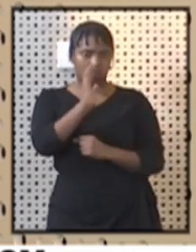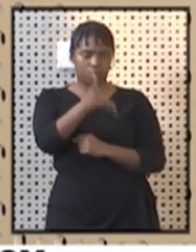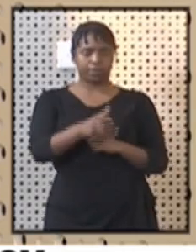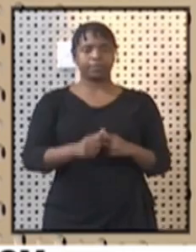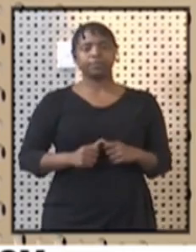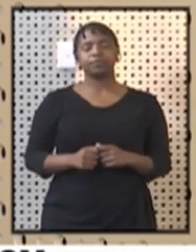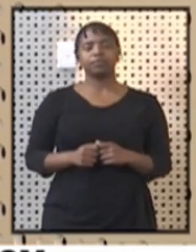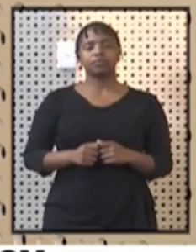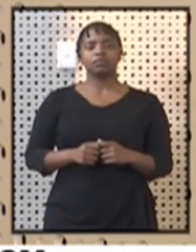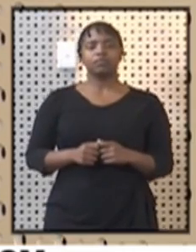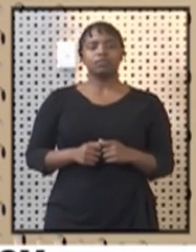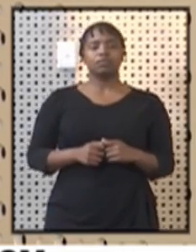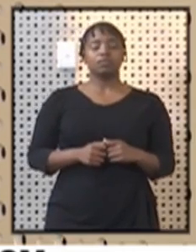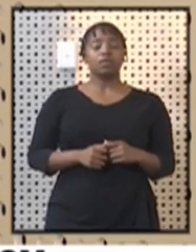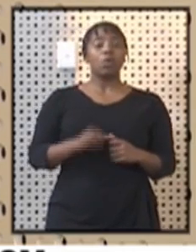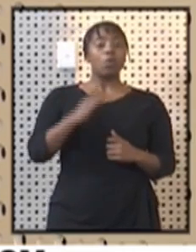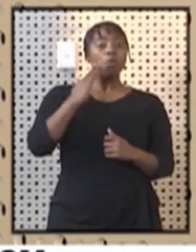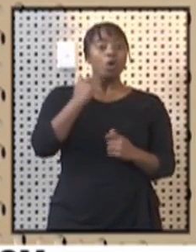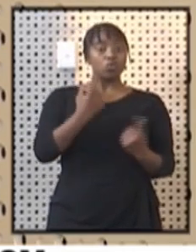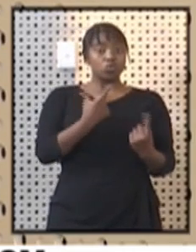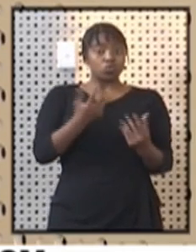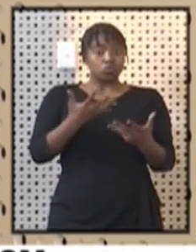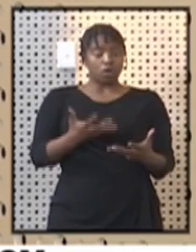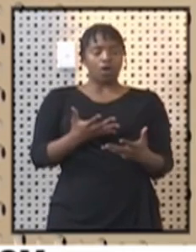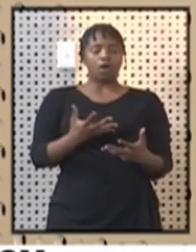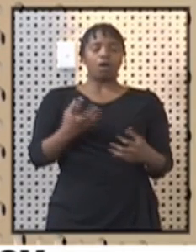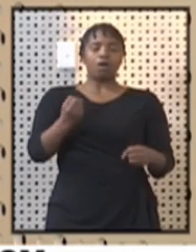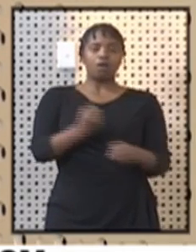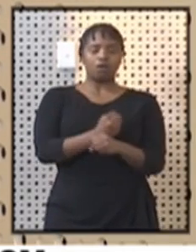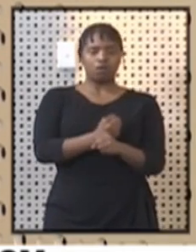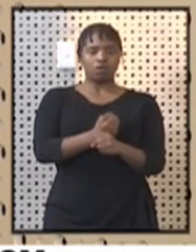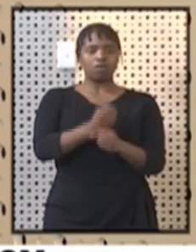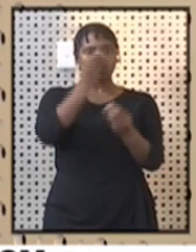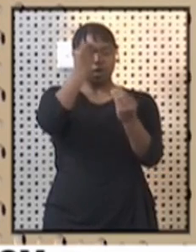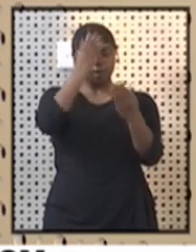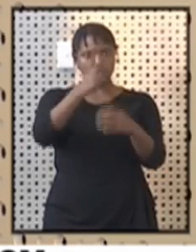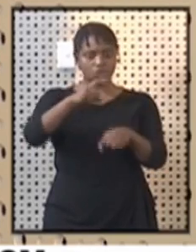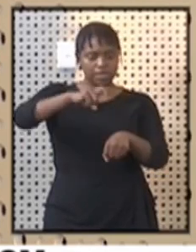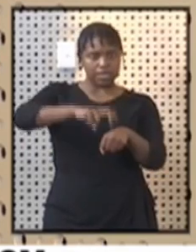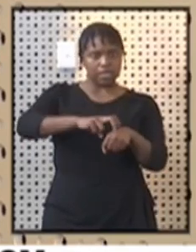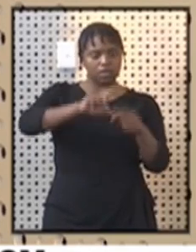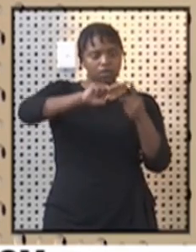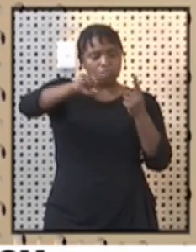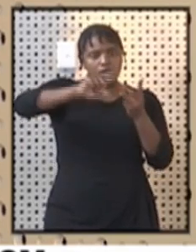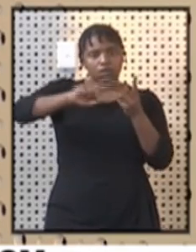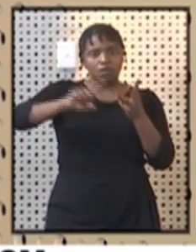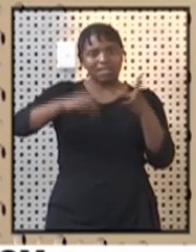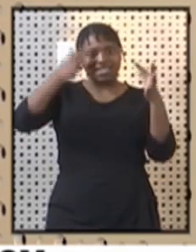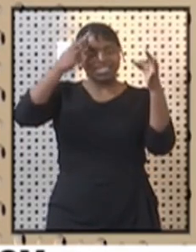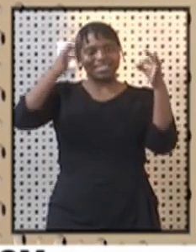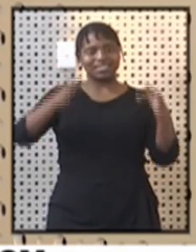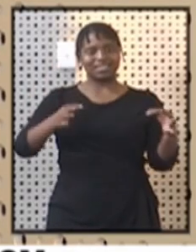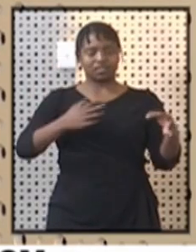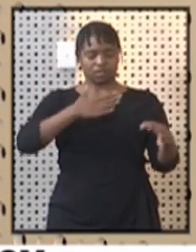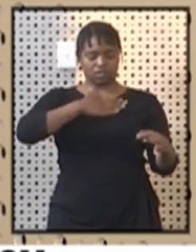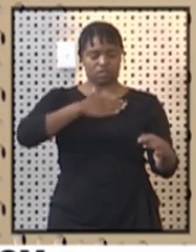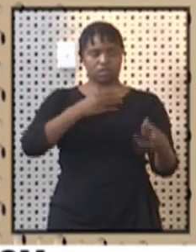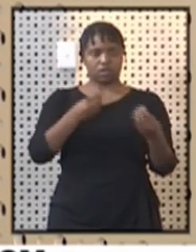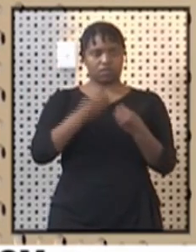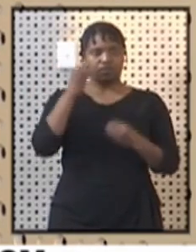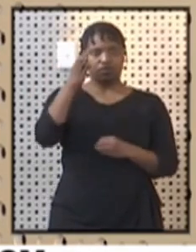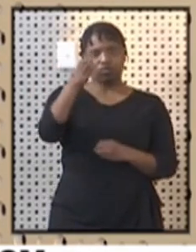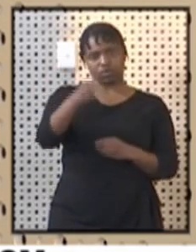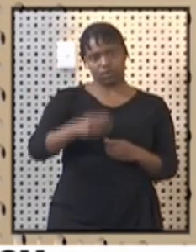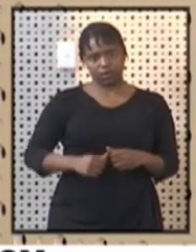all so that we are armed with all the necessary information when we take various decisions about our sector for the future.